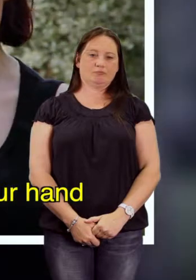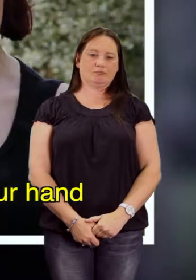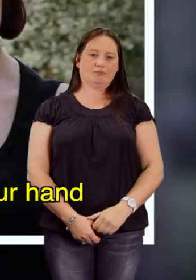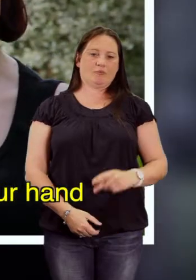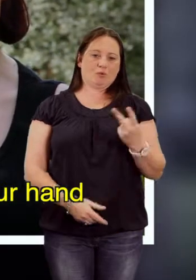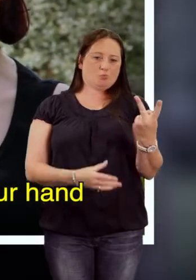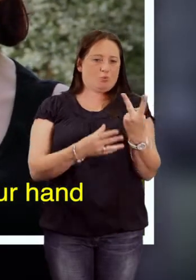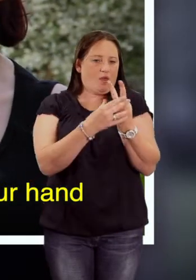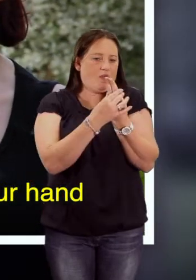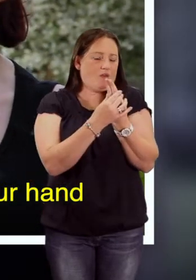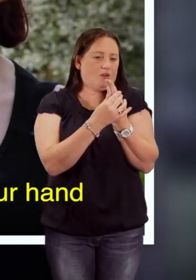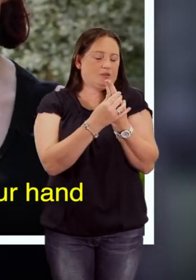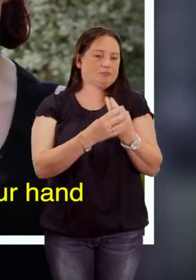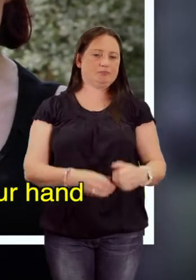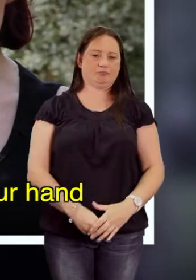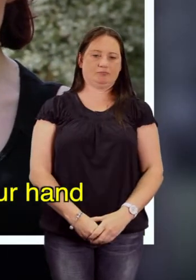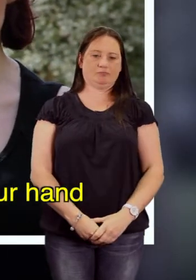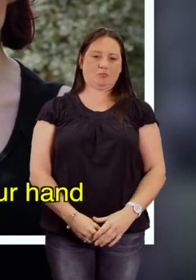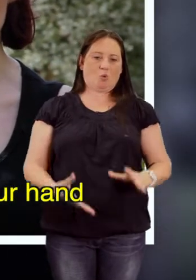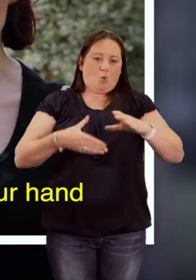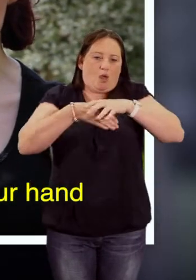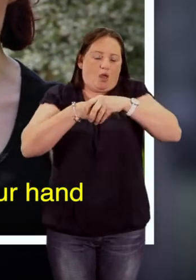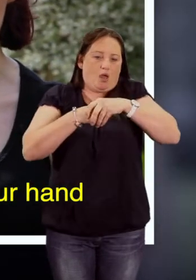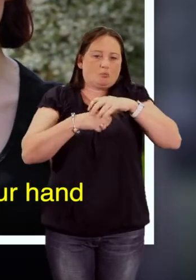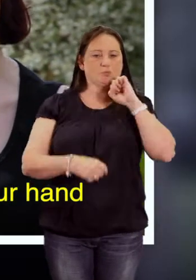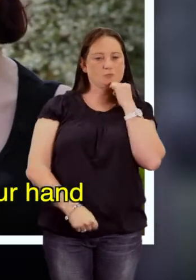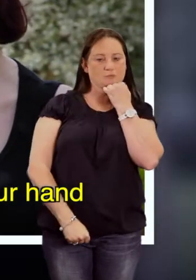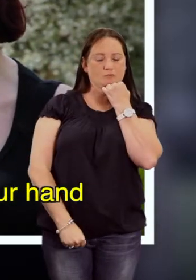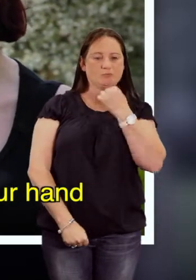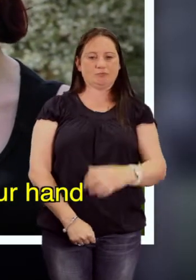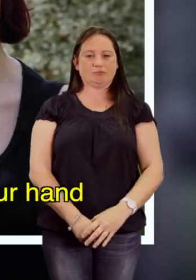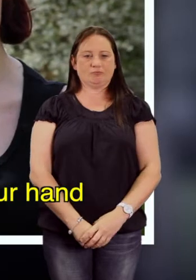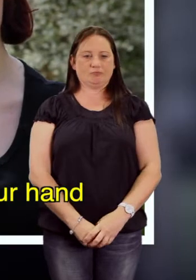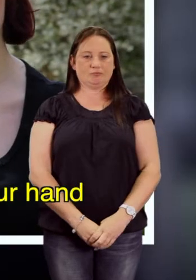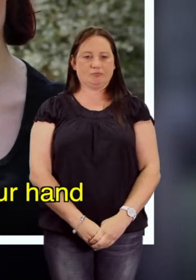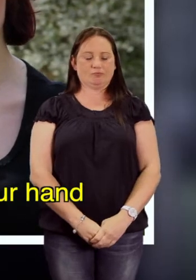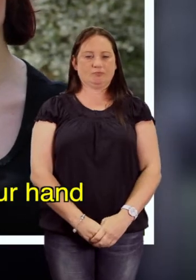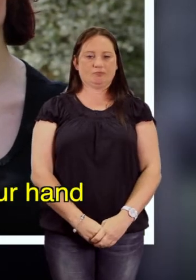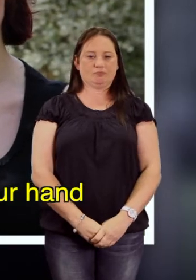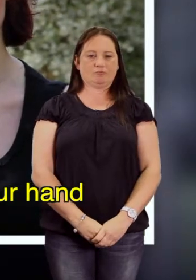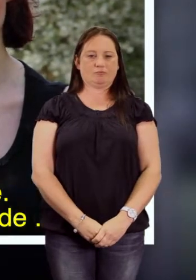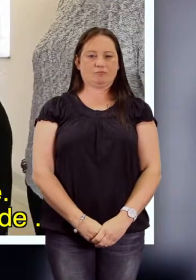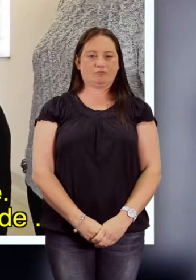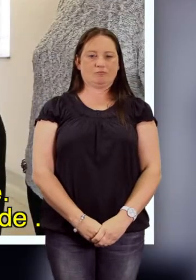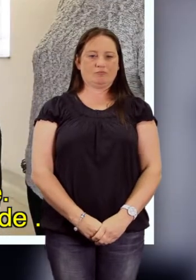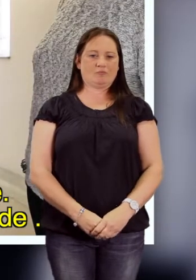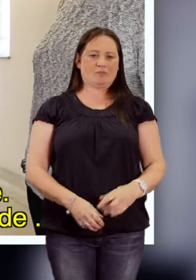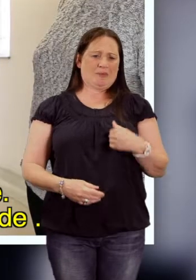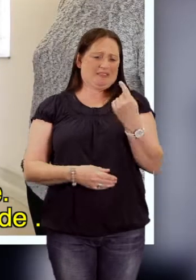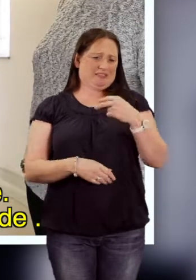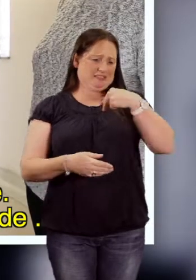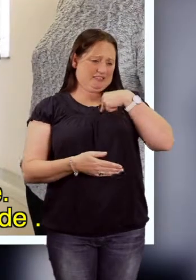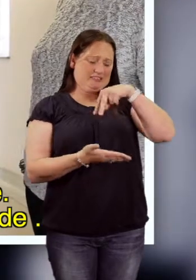We're either together, hold your hand in a ride. Don't